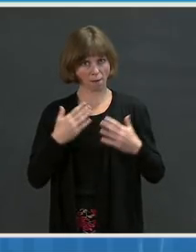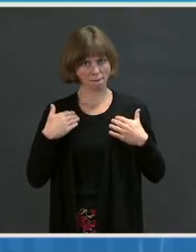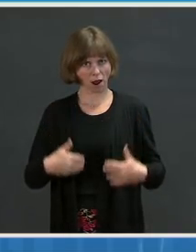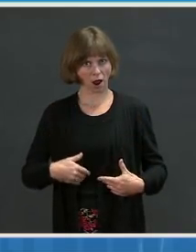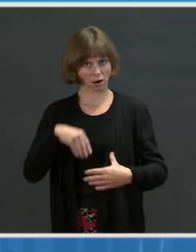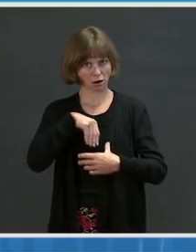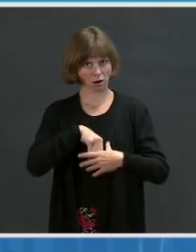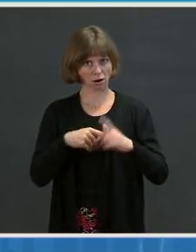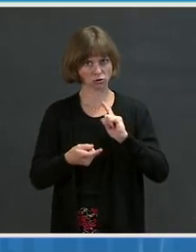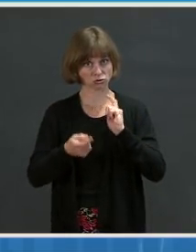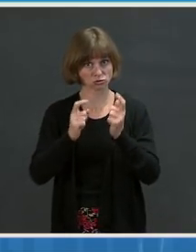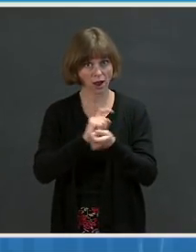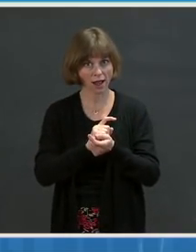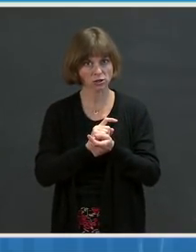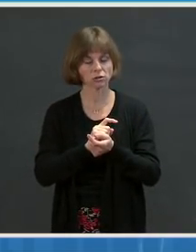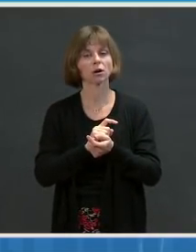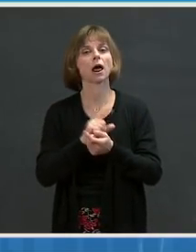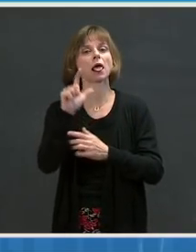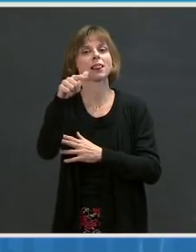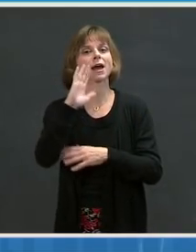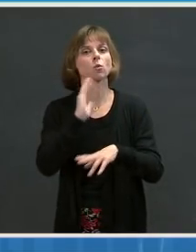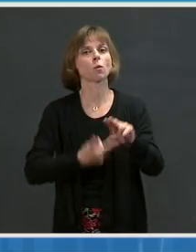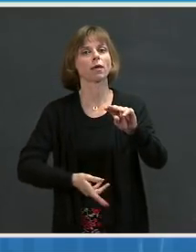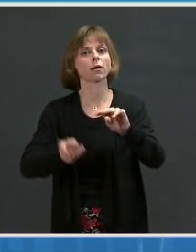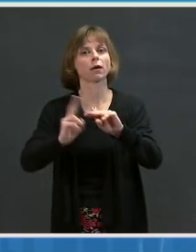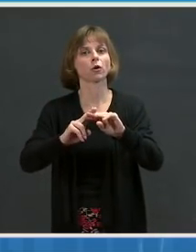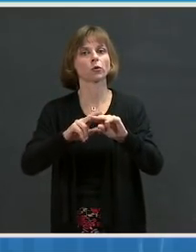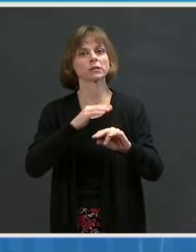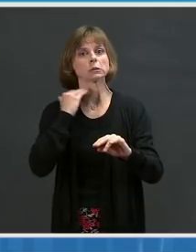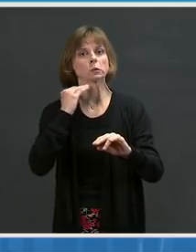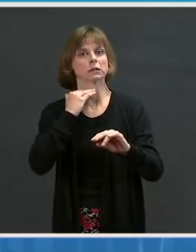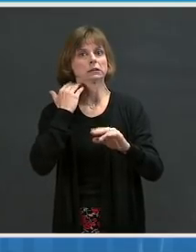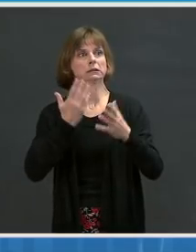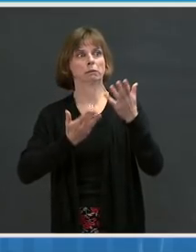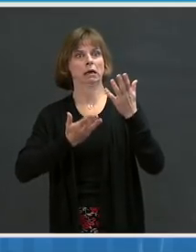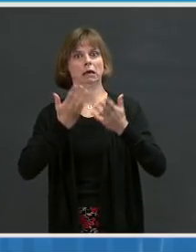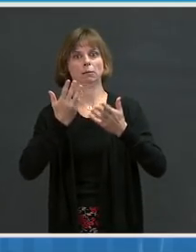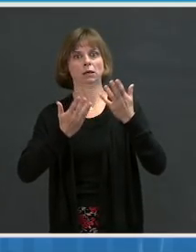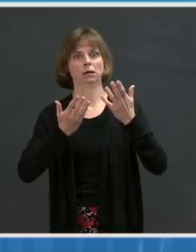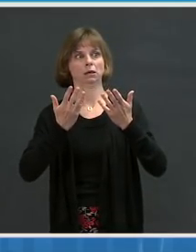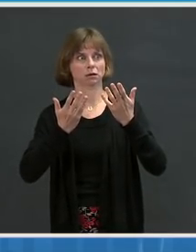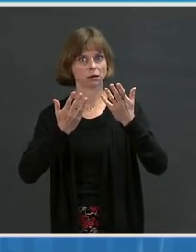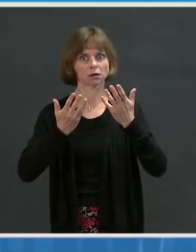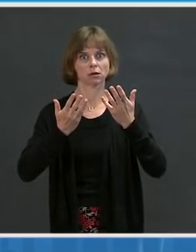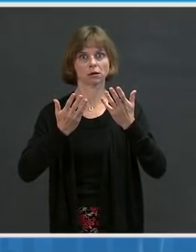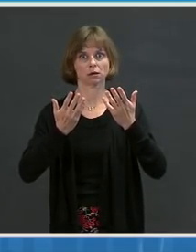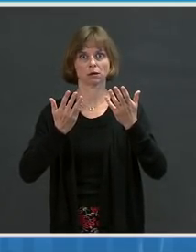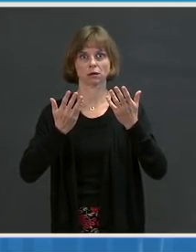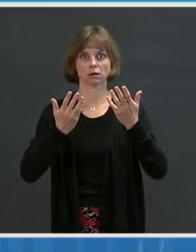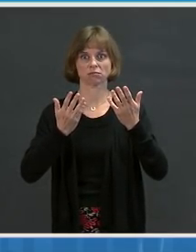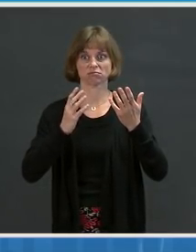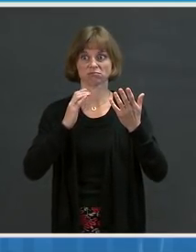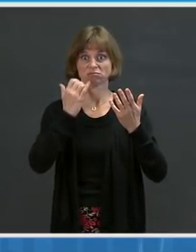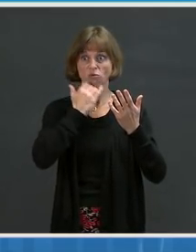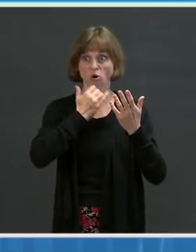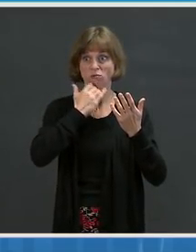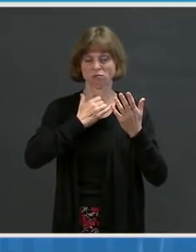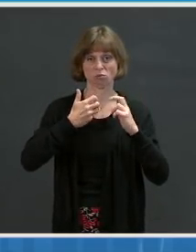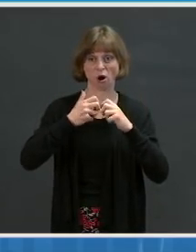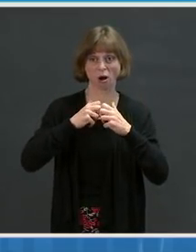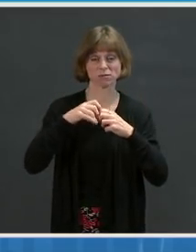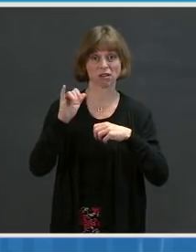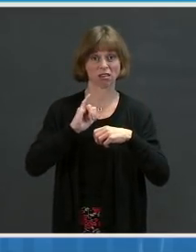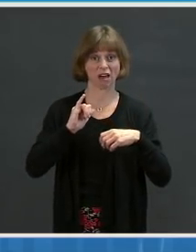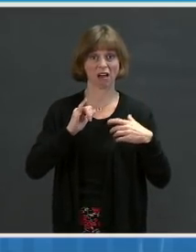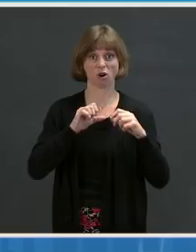actually increase the risk later on of such abnormalities, such as chronic heart